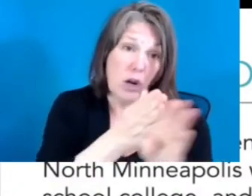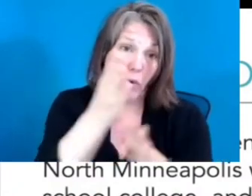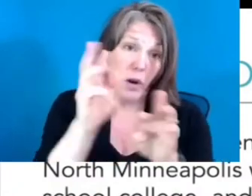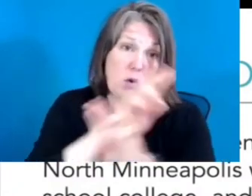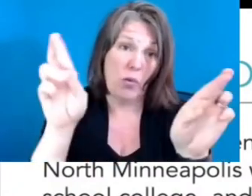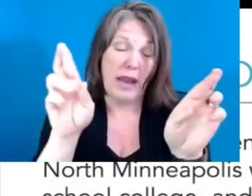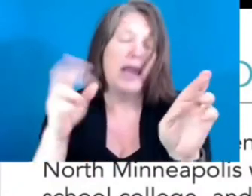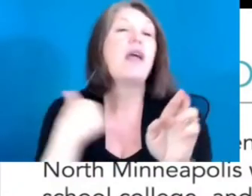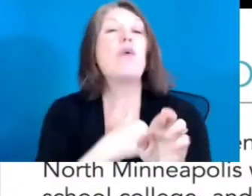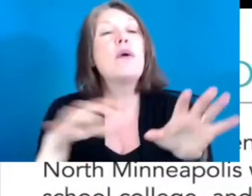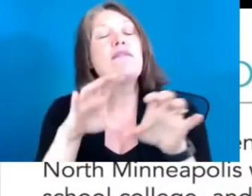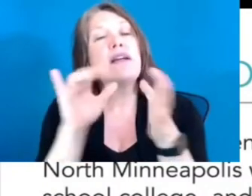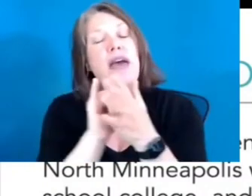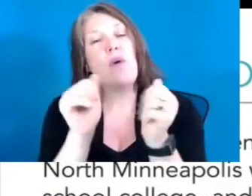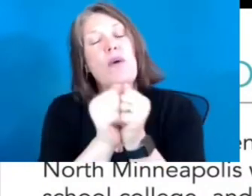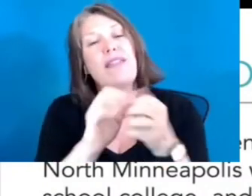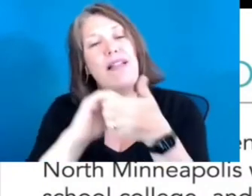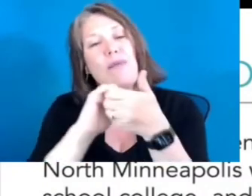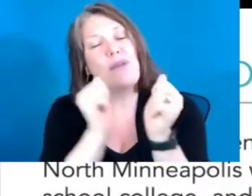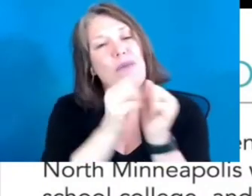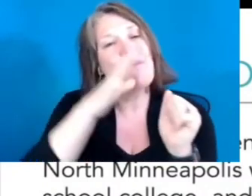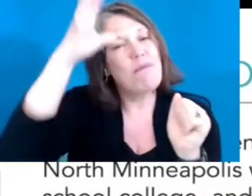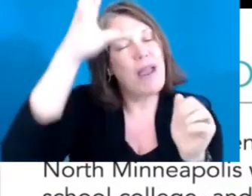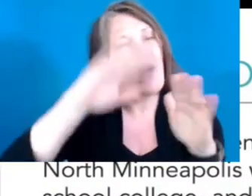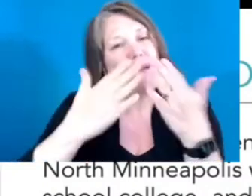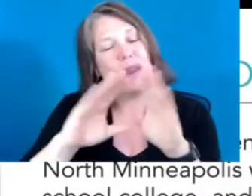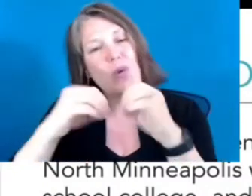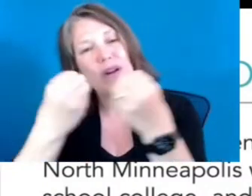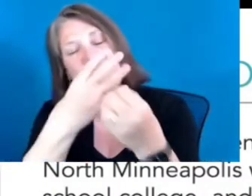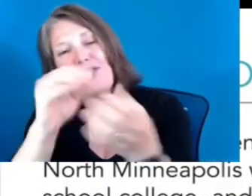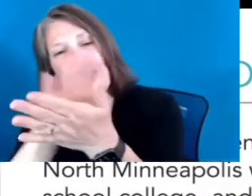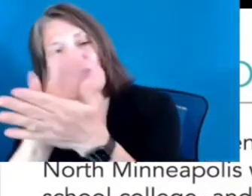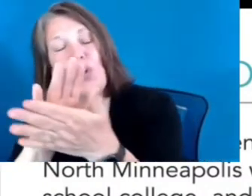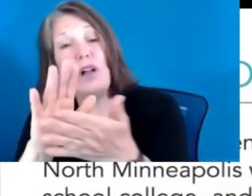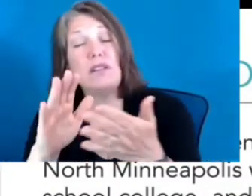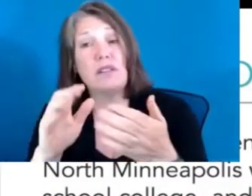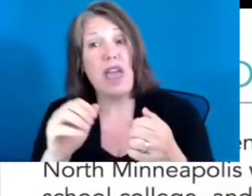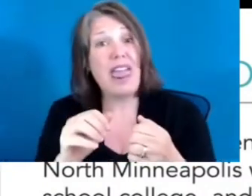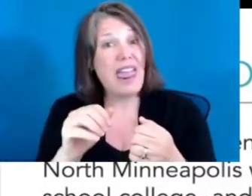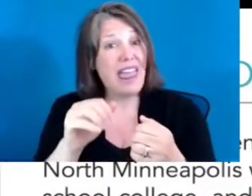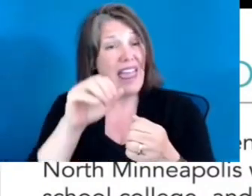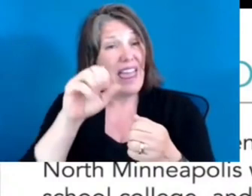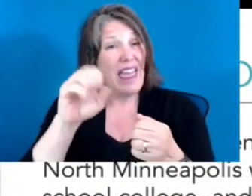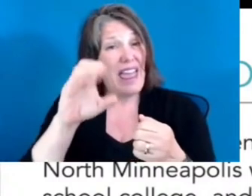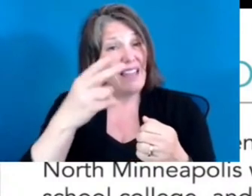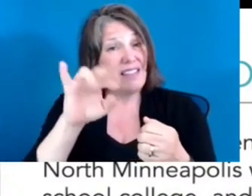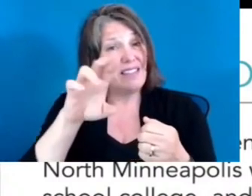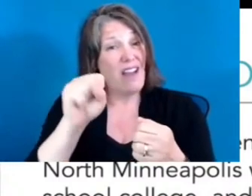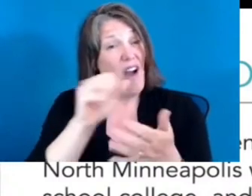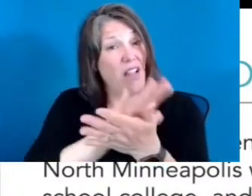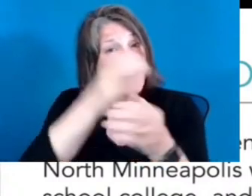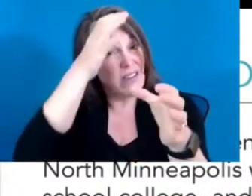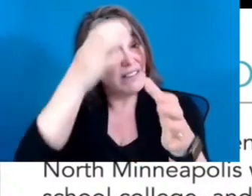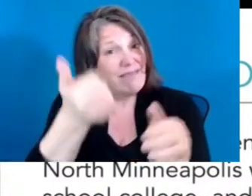it through a collaboration with parents, community organizations and schools and the scholars themselves. What we know is that